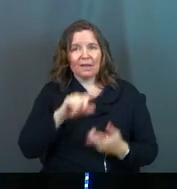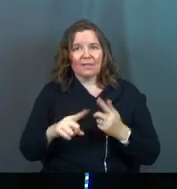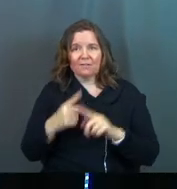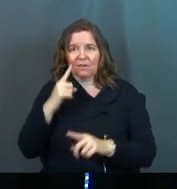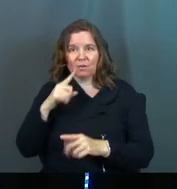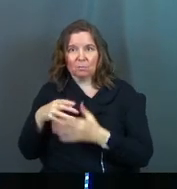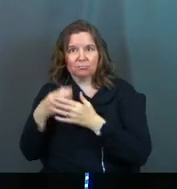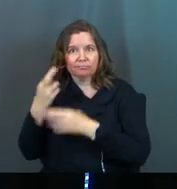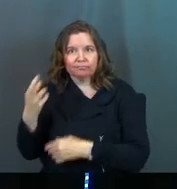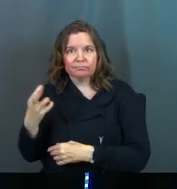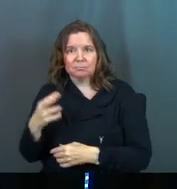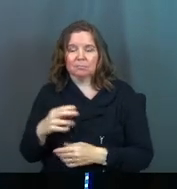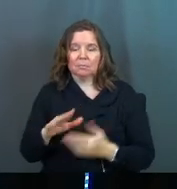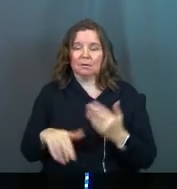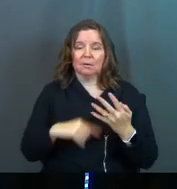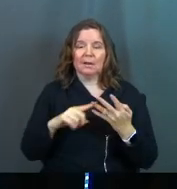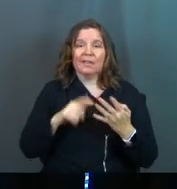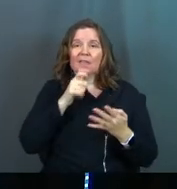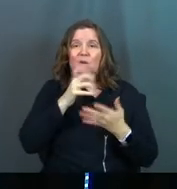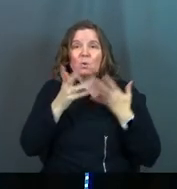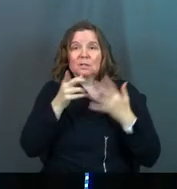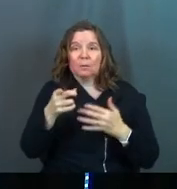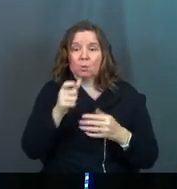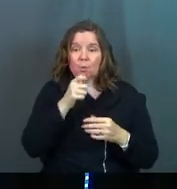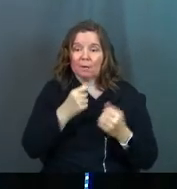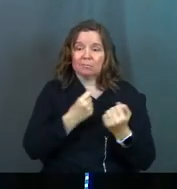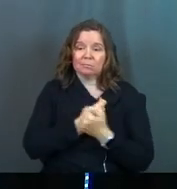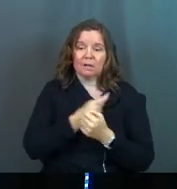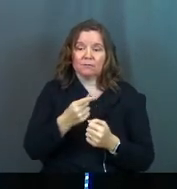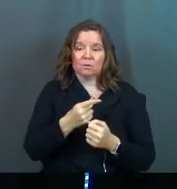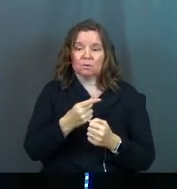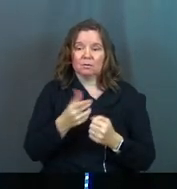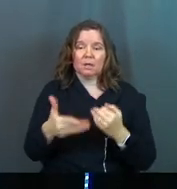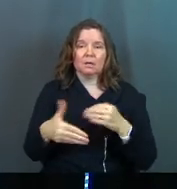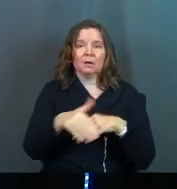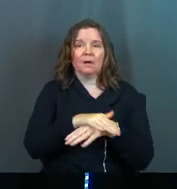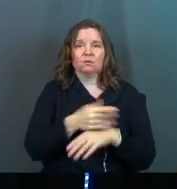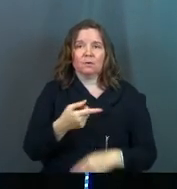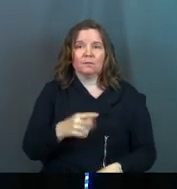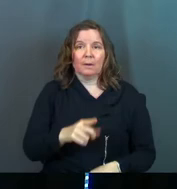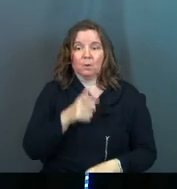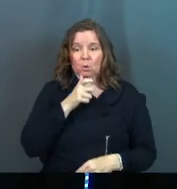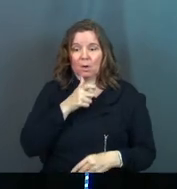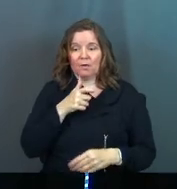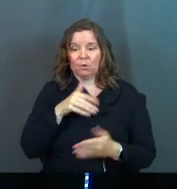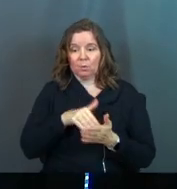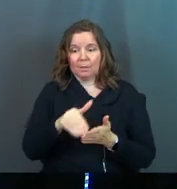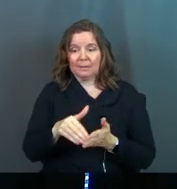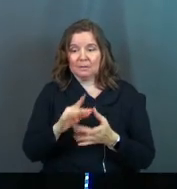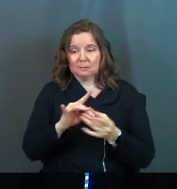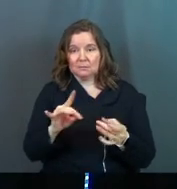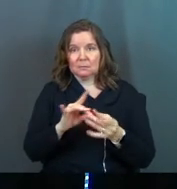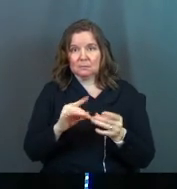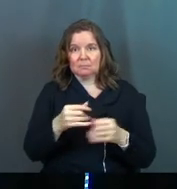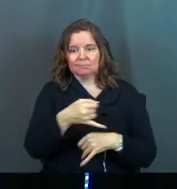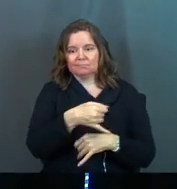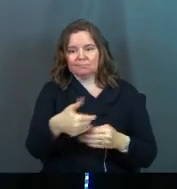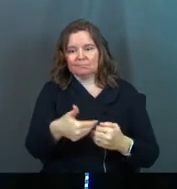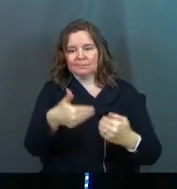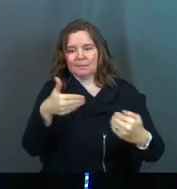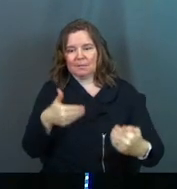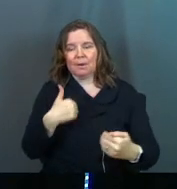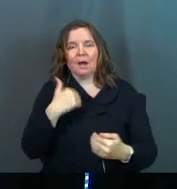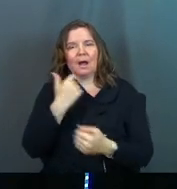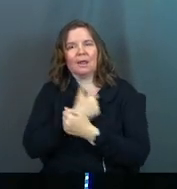the friend for you. Next, they don't shame you. Whoever would foster love covers over an offense. But whoever repeats the matter separates close